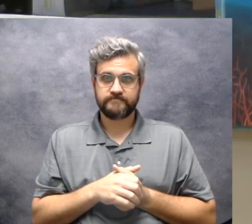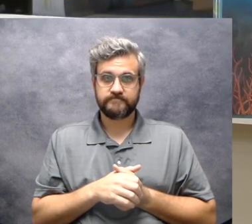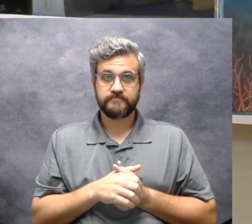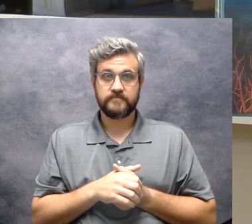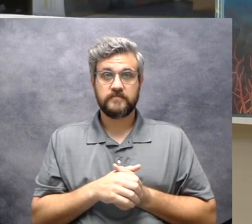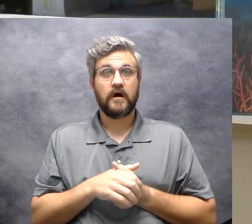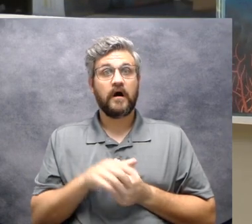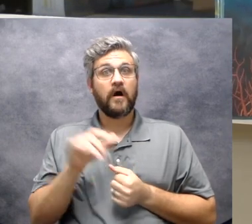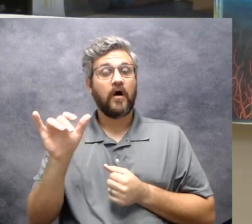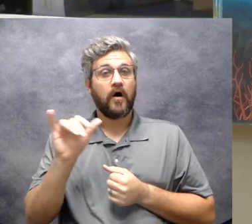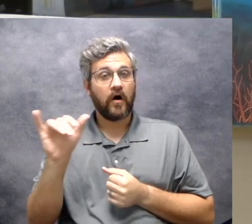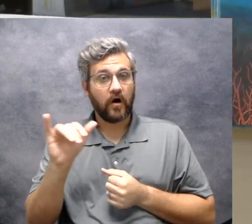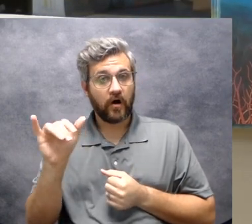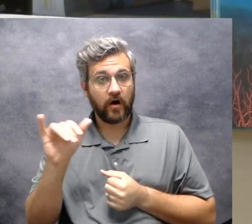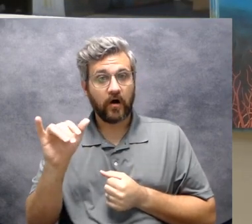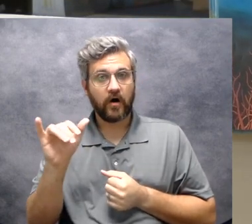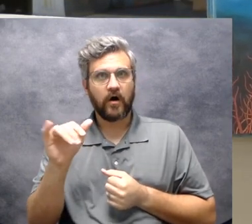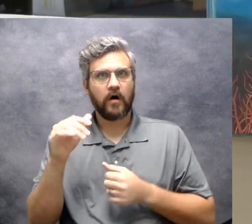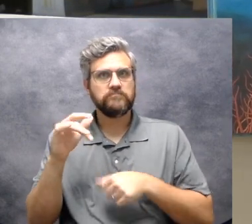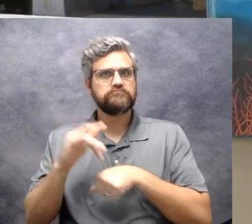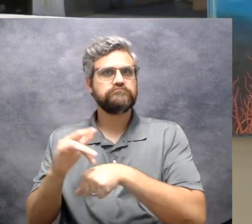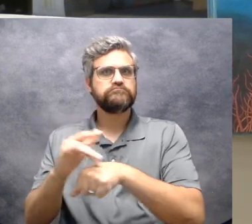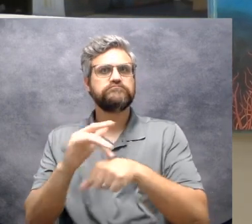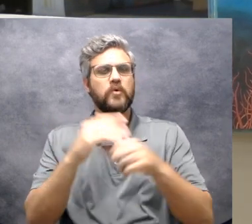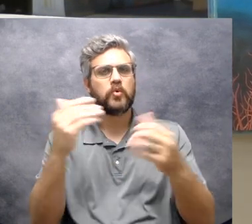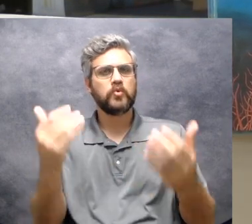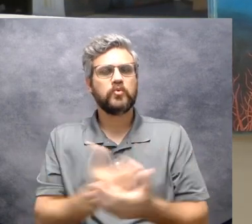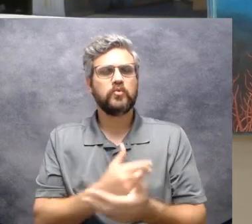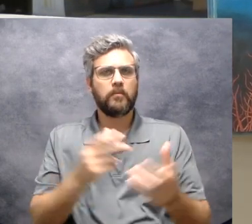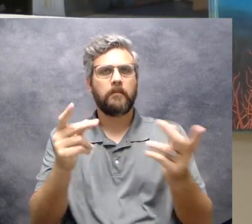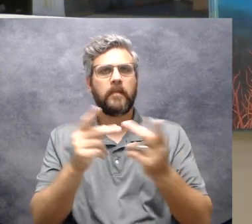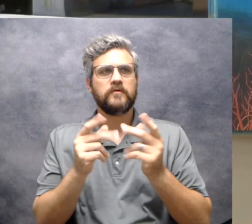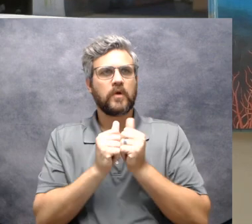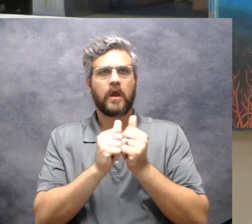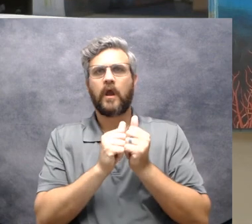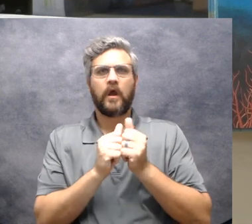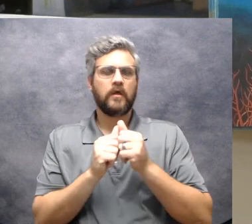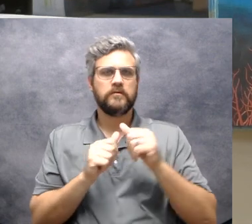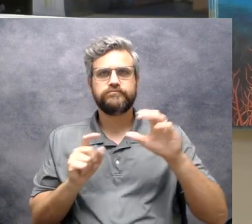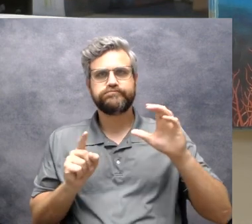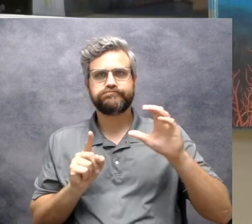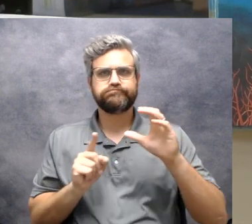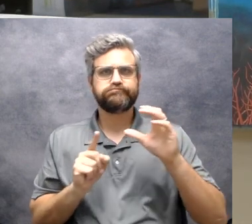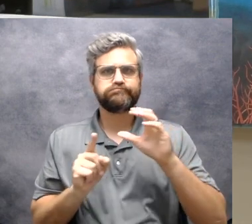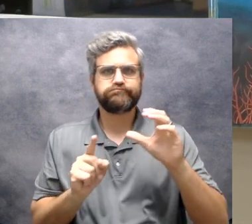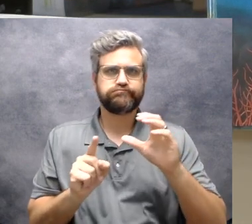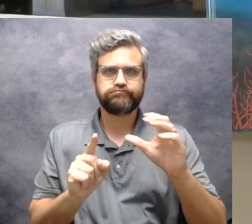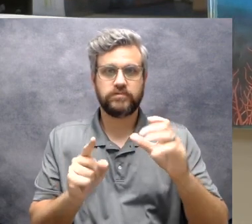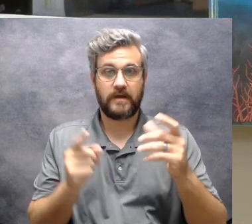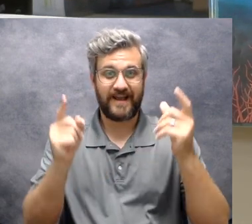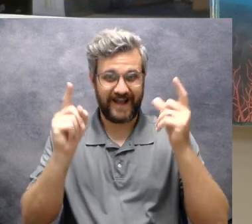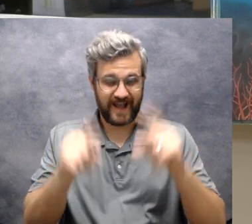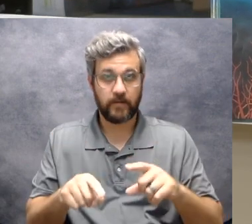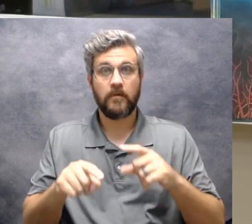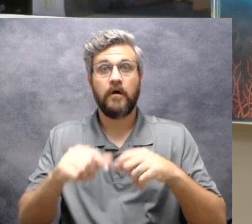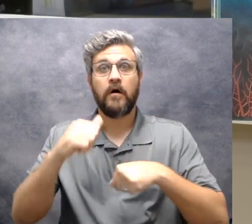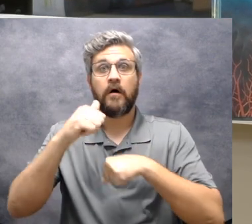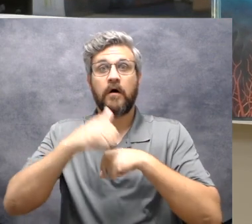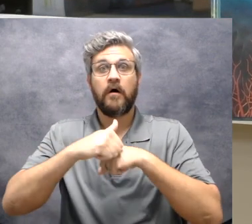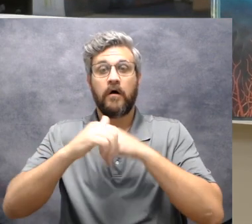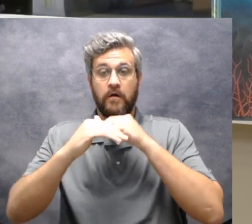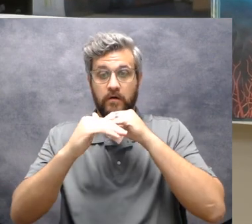And Shrimpy went new places with Big Al. One day, Shrimpy and Big Al went to the edge of the